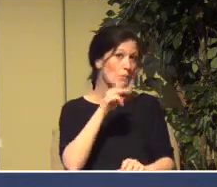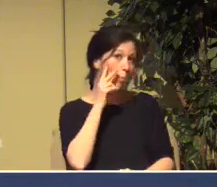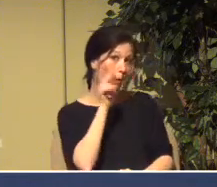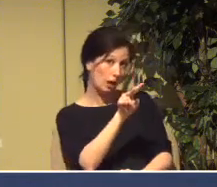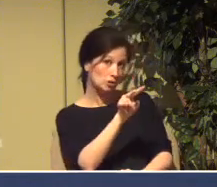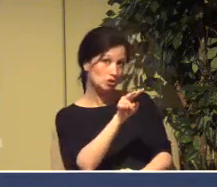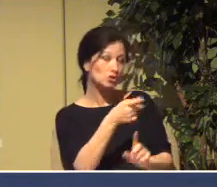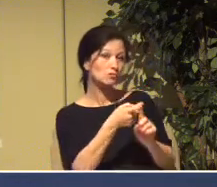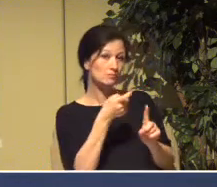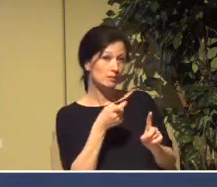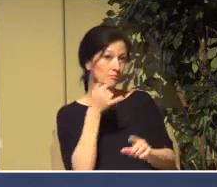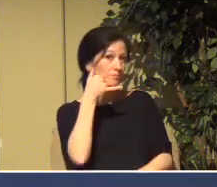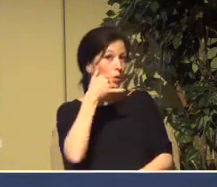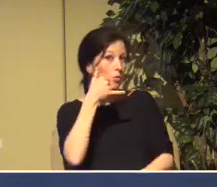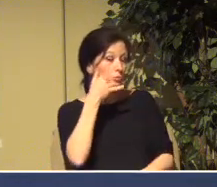too.